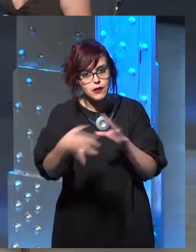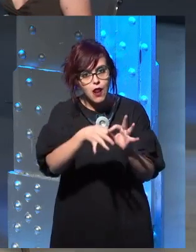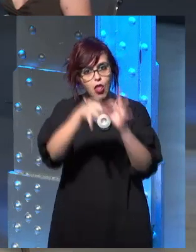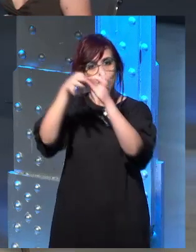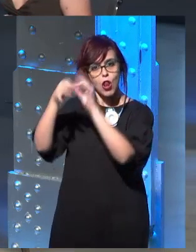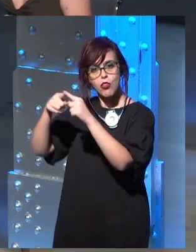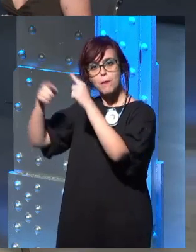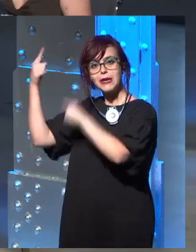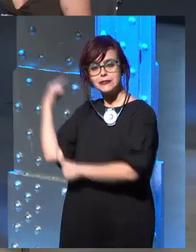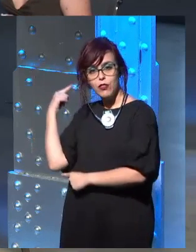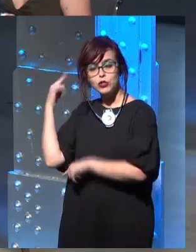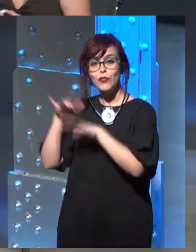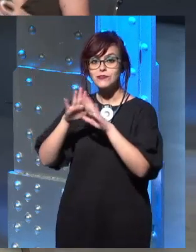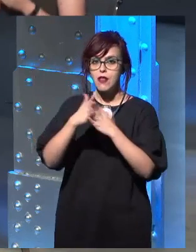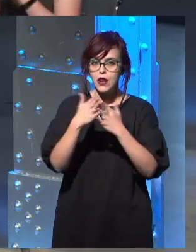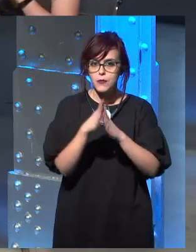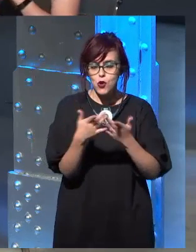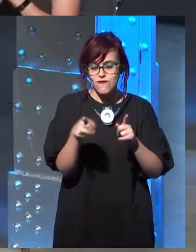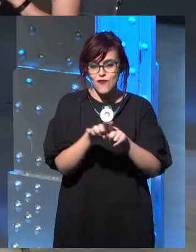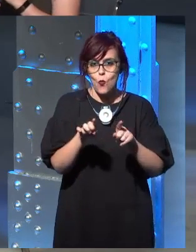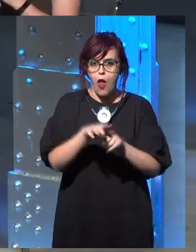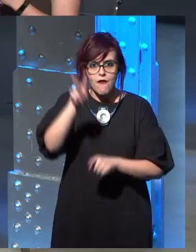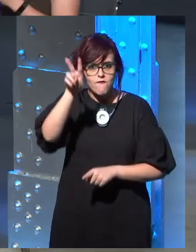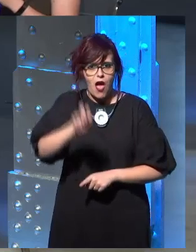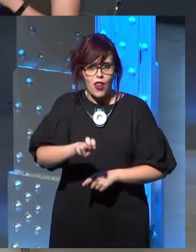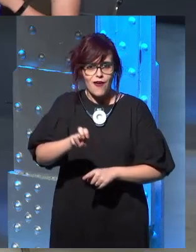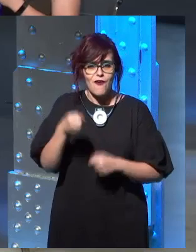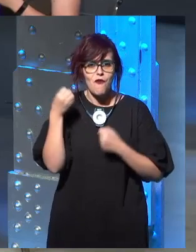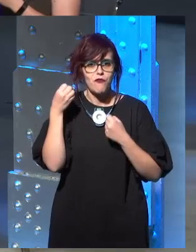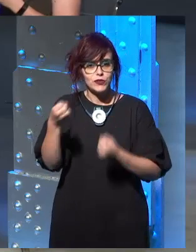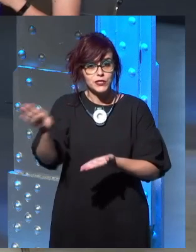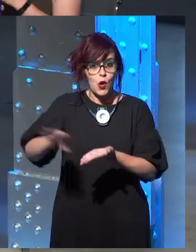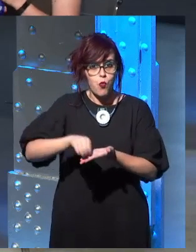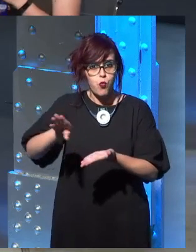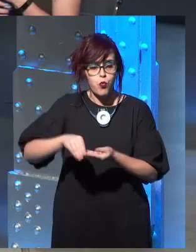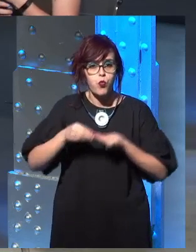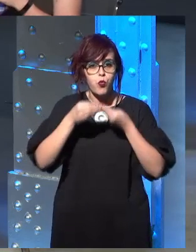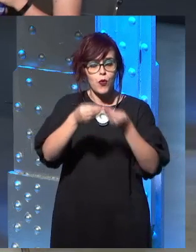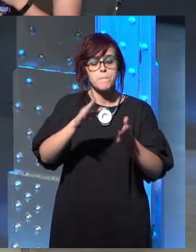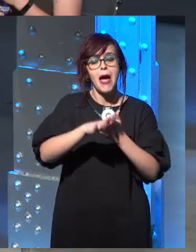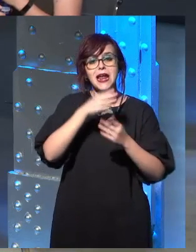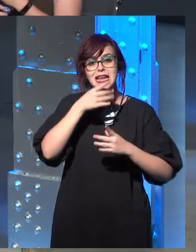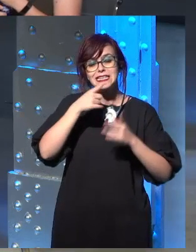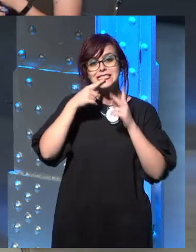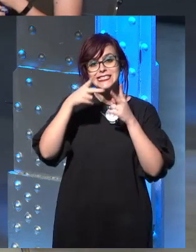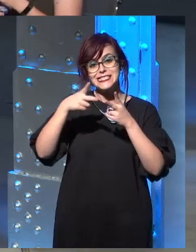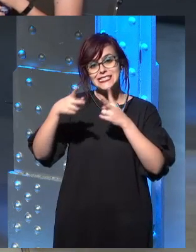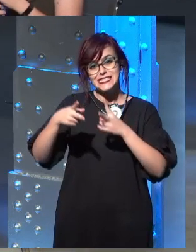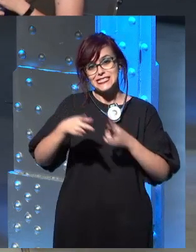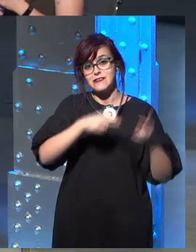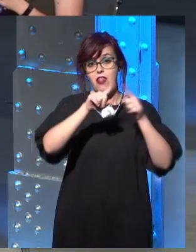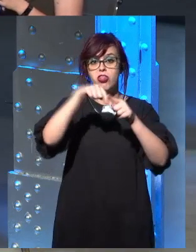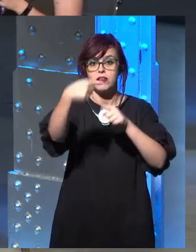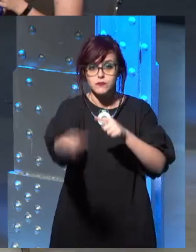going back in the past, and I'm sure that, if that were to be the case, this book is going to be a great,